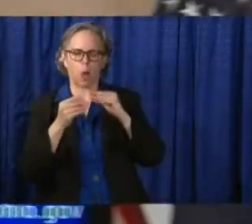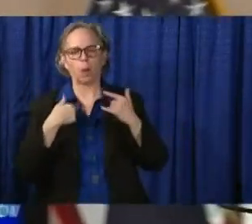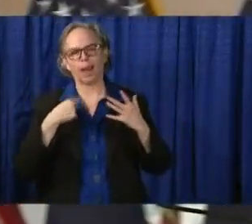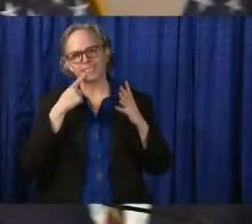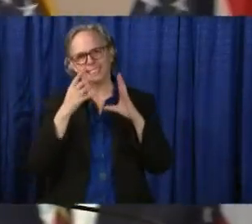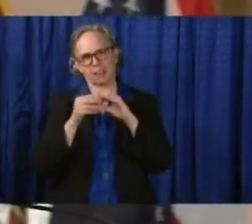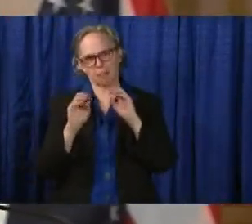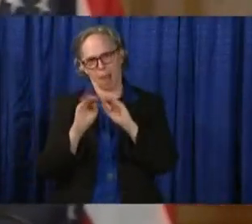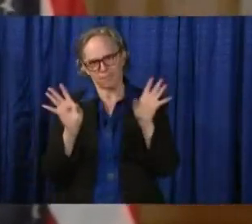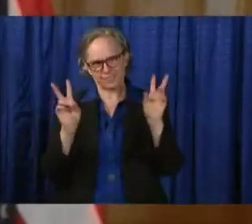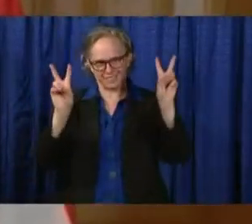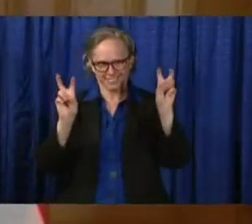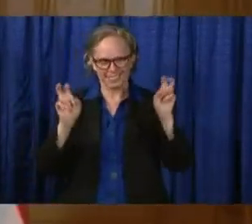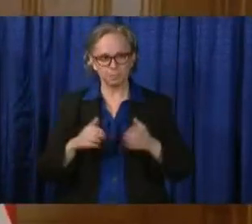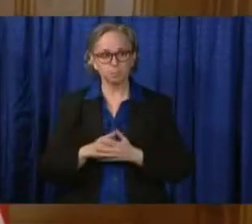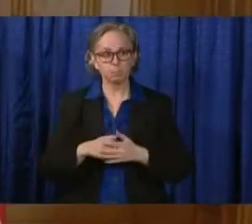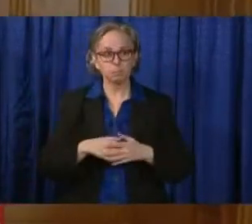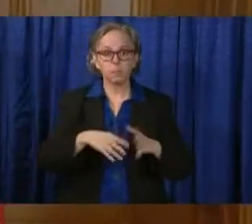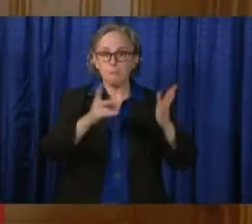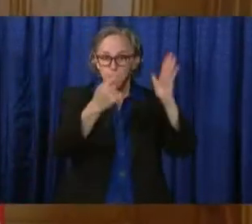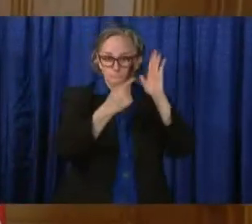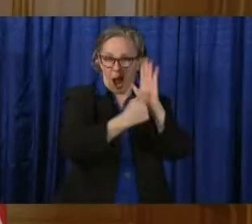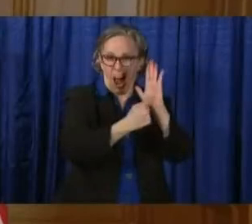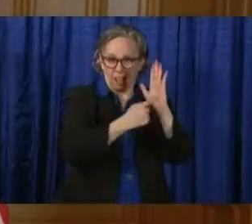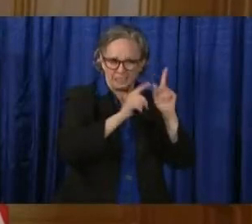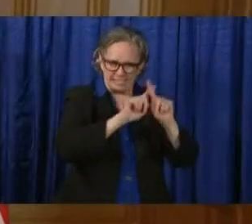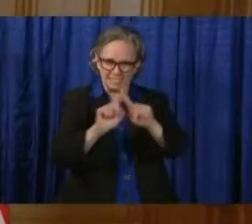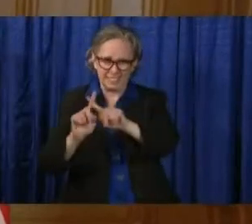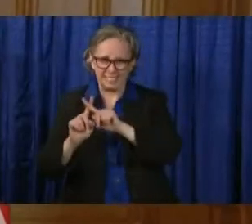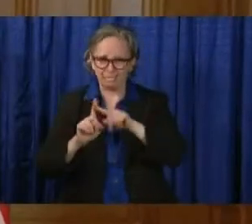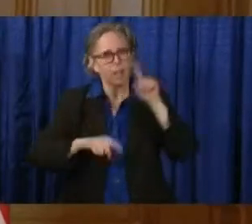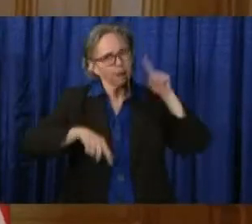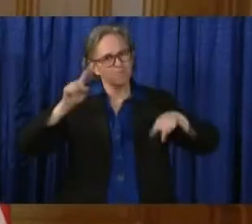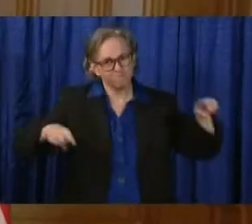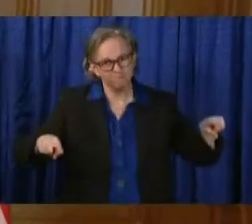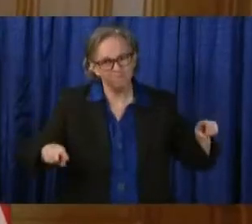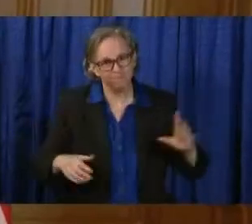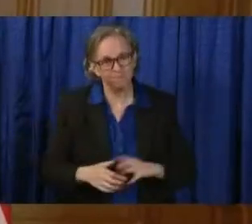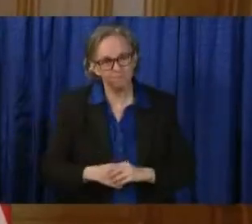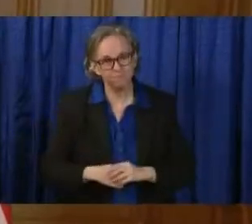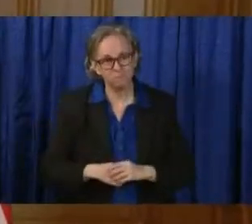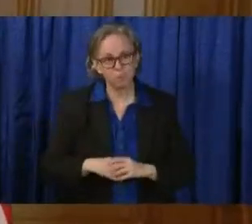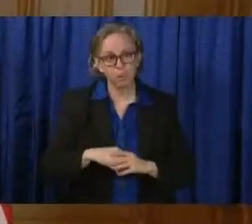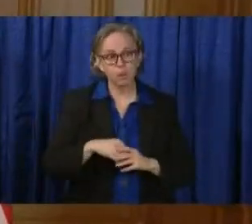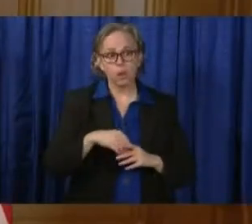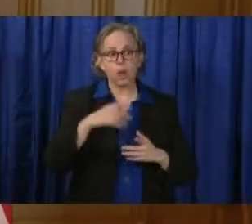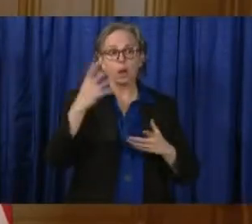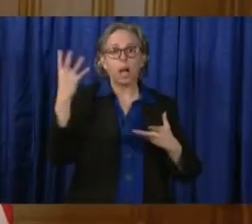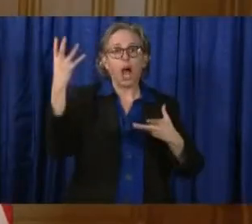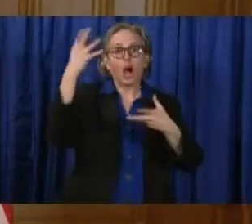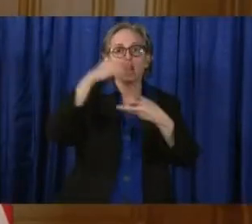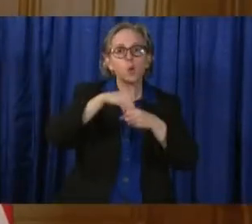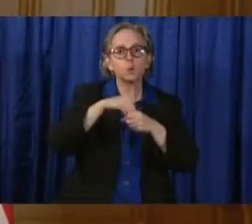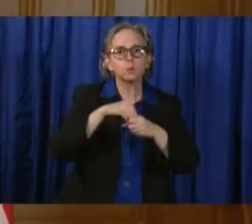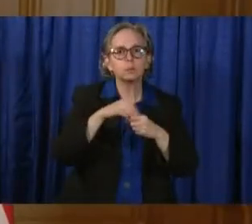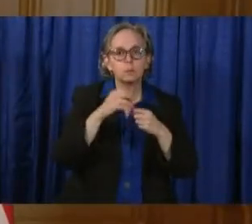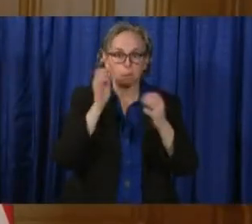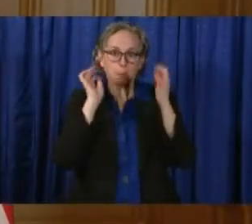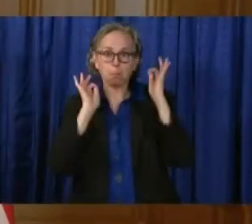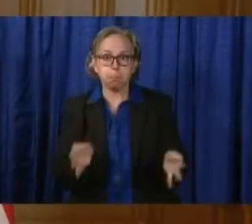modeling, no matter who's doing the modeling, there are assumptions. And one of the biggest variables is